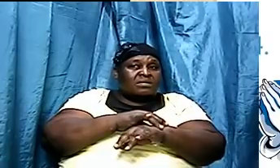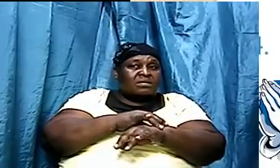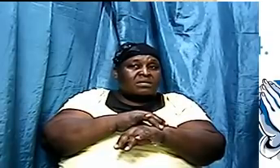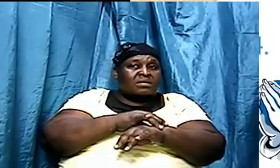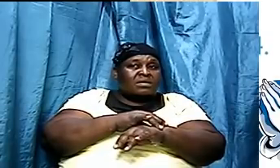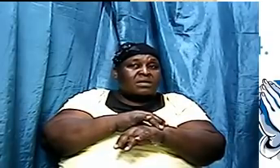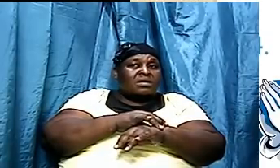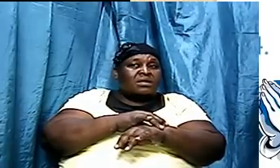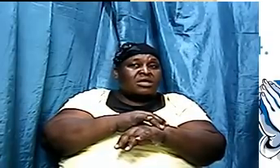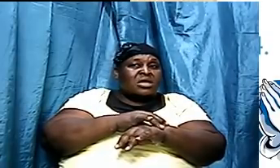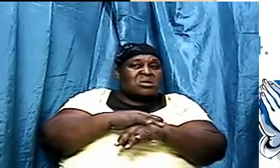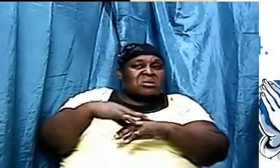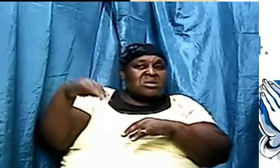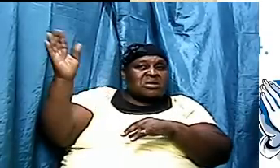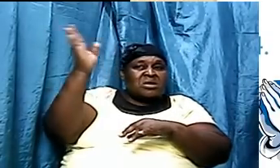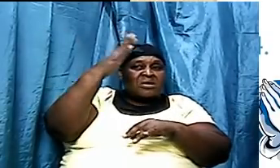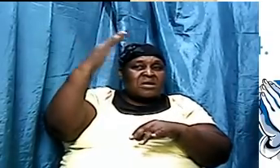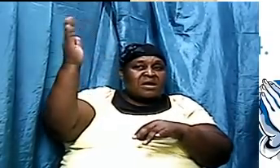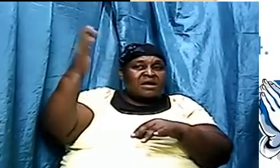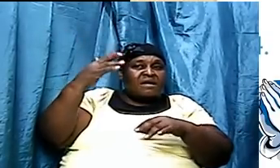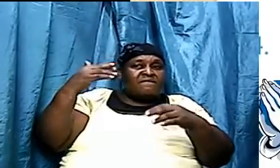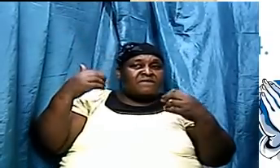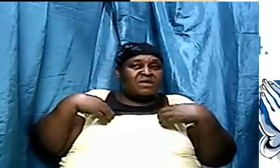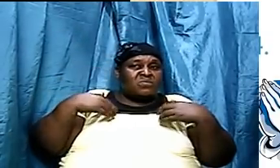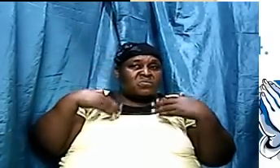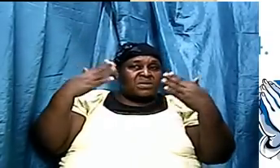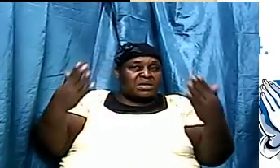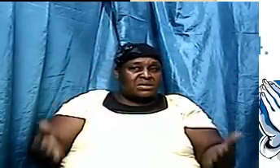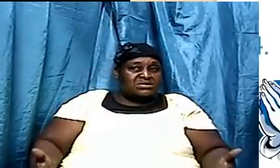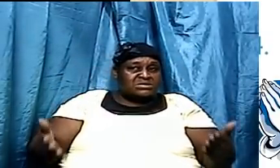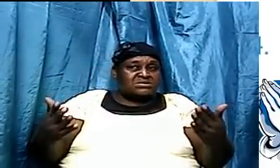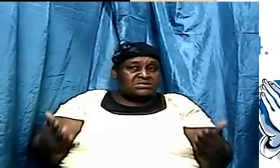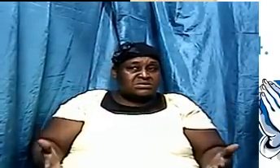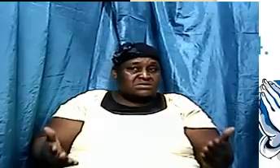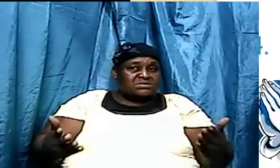verse 7 and that ear having weight